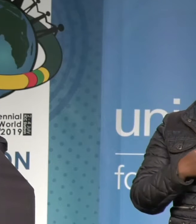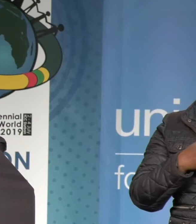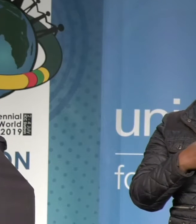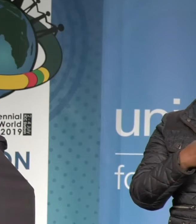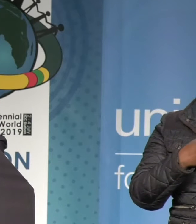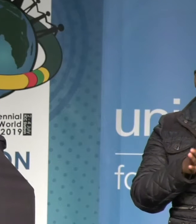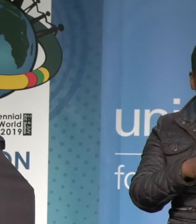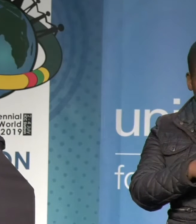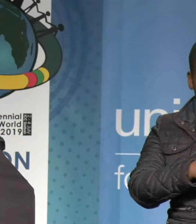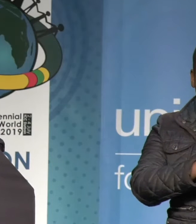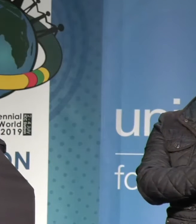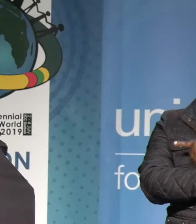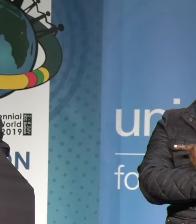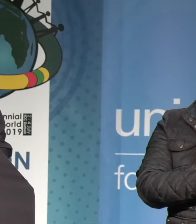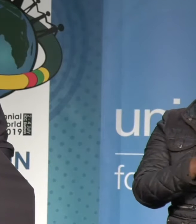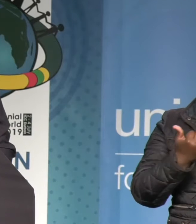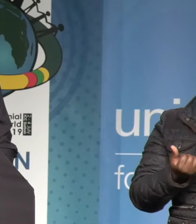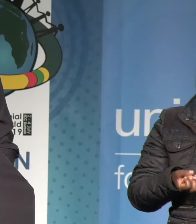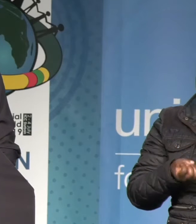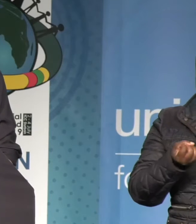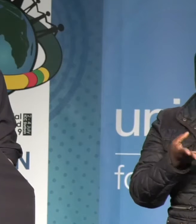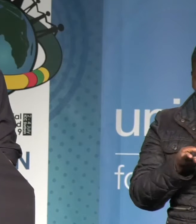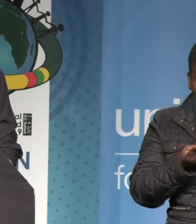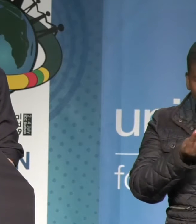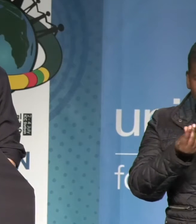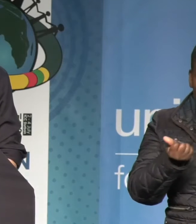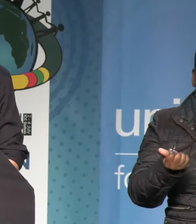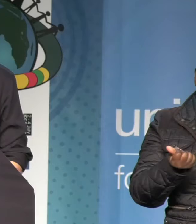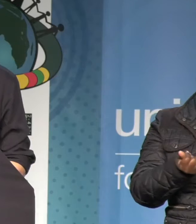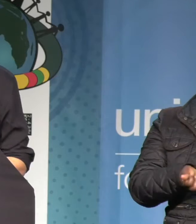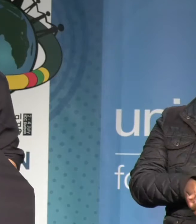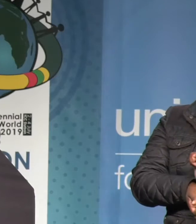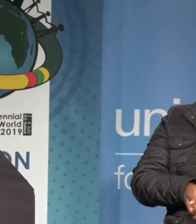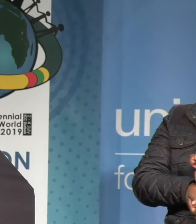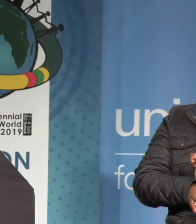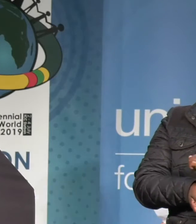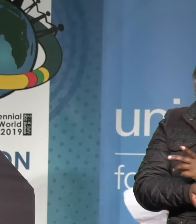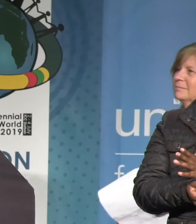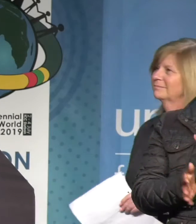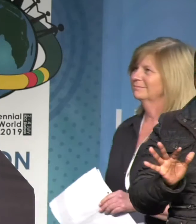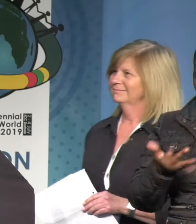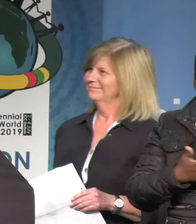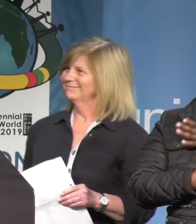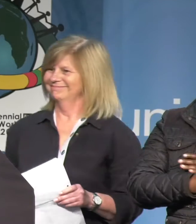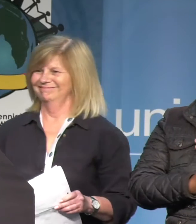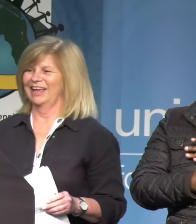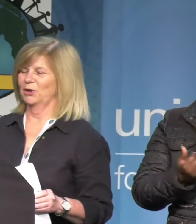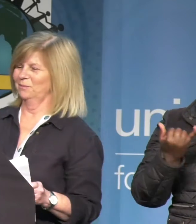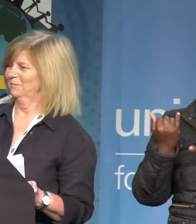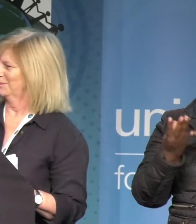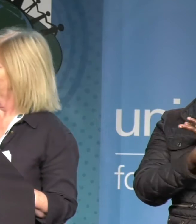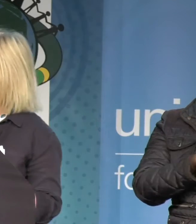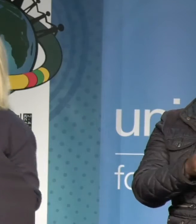on the first day and will give us a few of her impressions from the last few days.